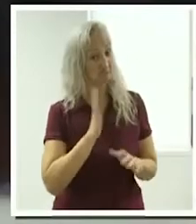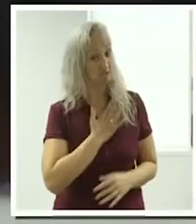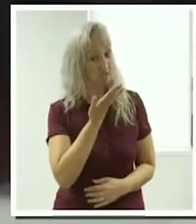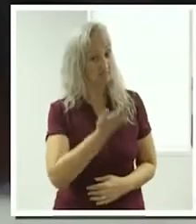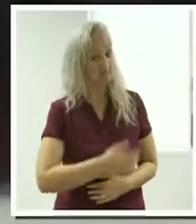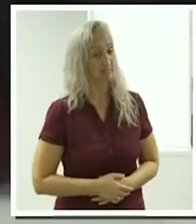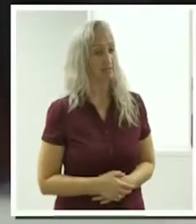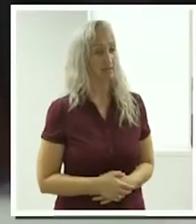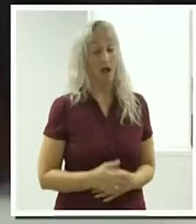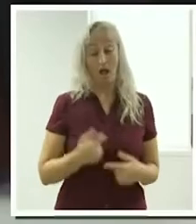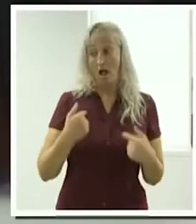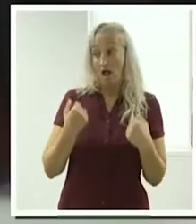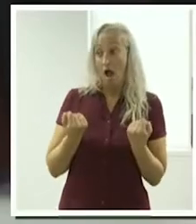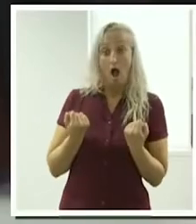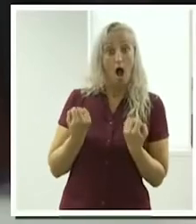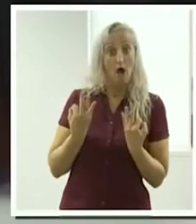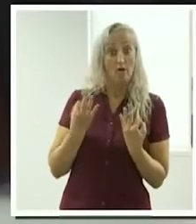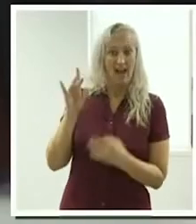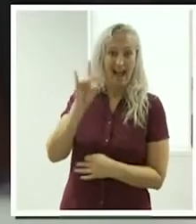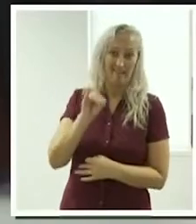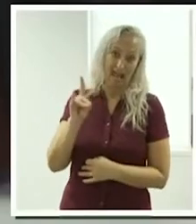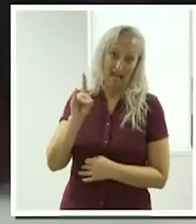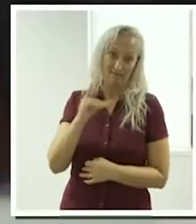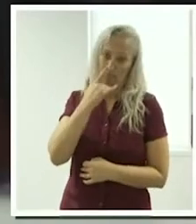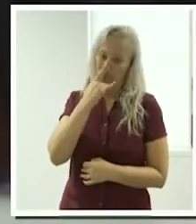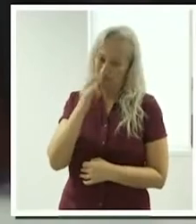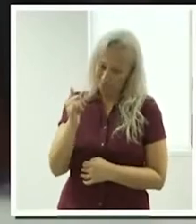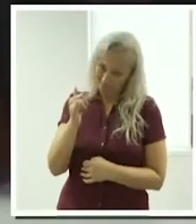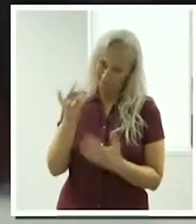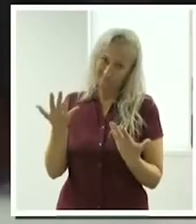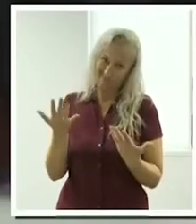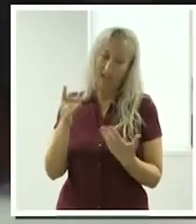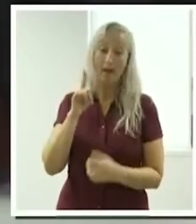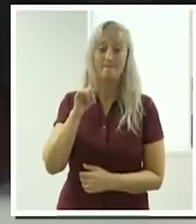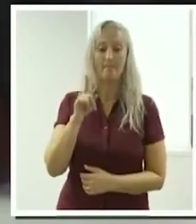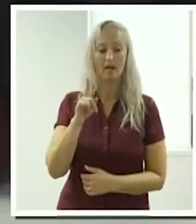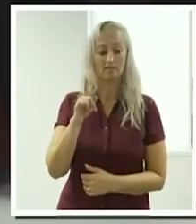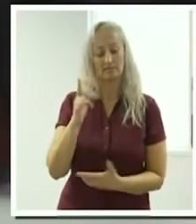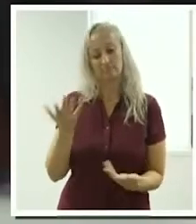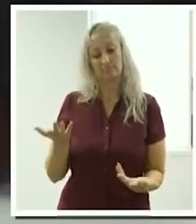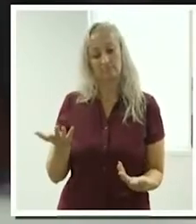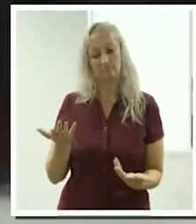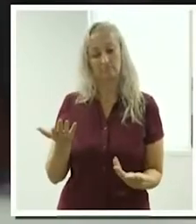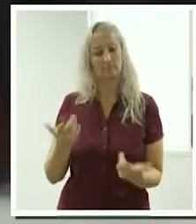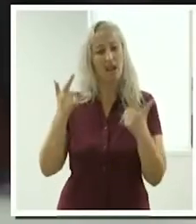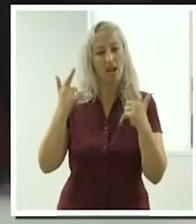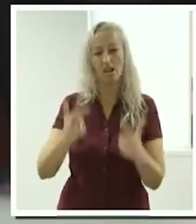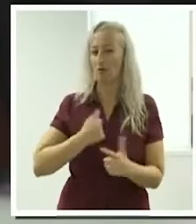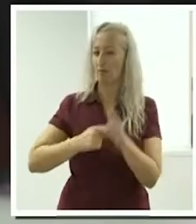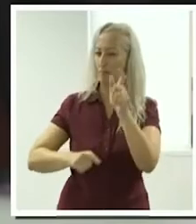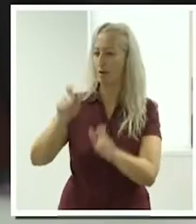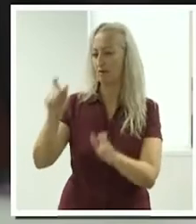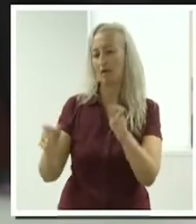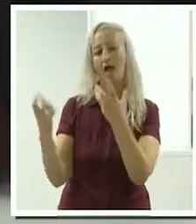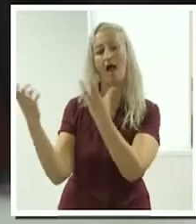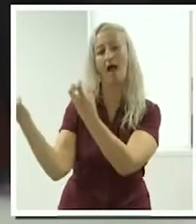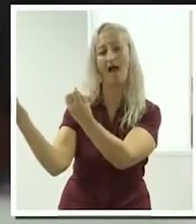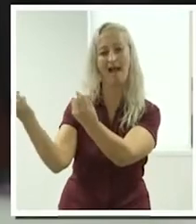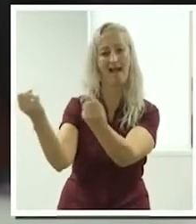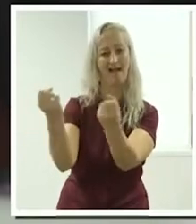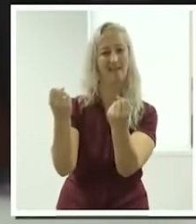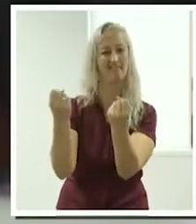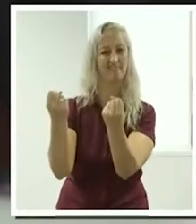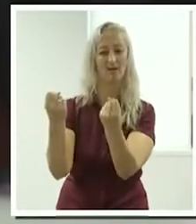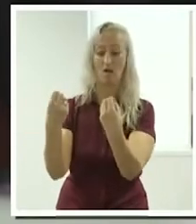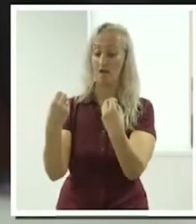an animal because where I live I can't have animals, but it's lovely that, know, a lot of my clients have pets. They're company